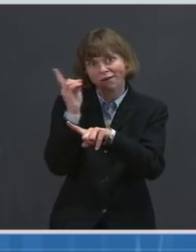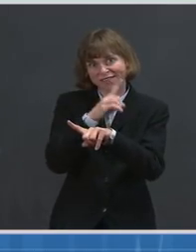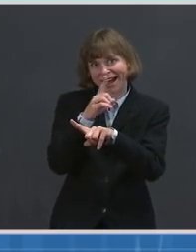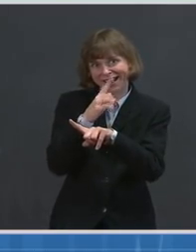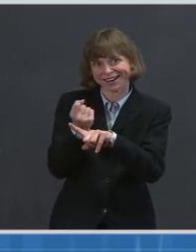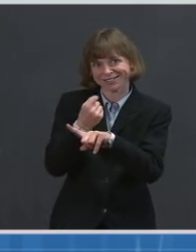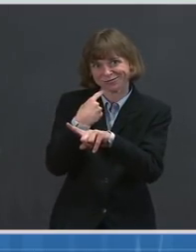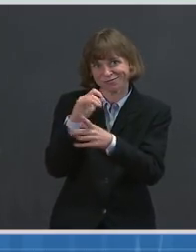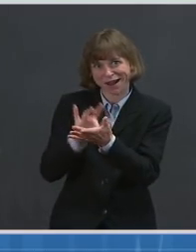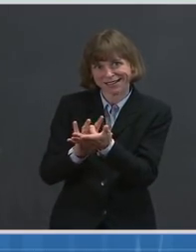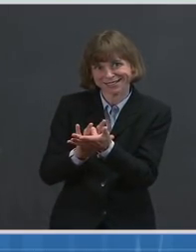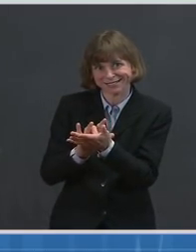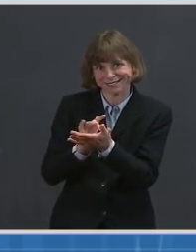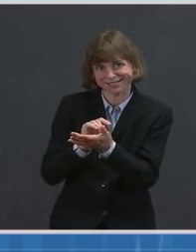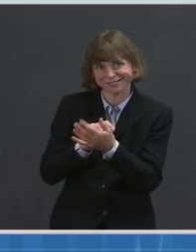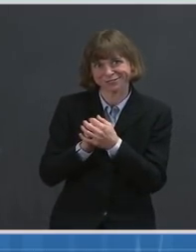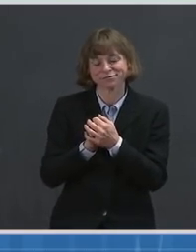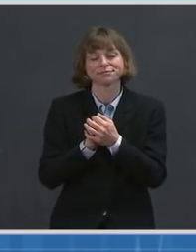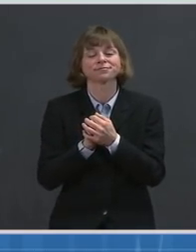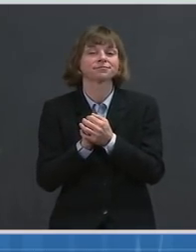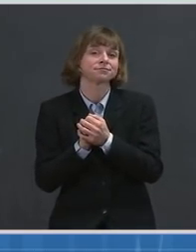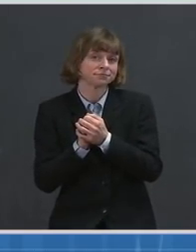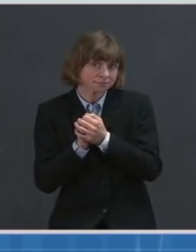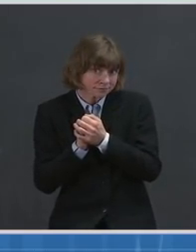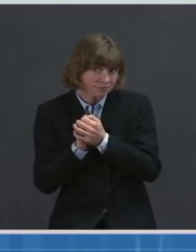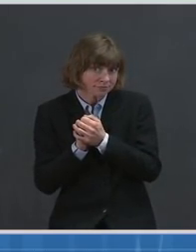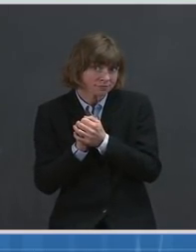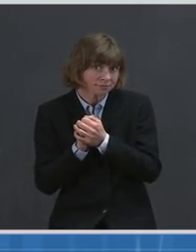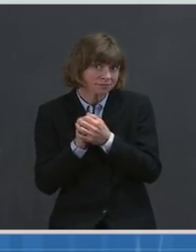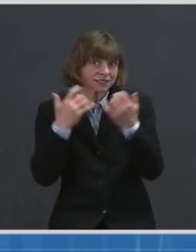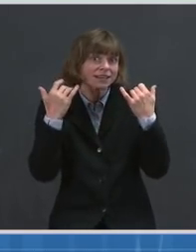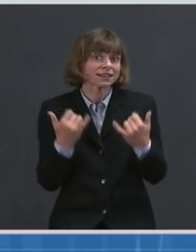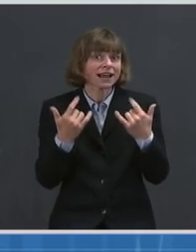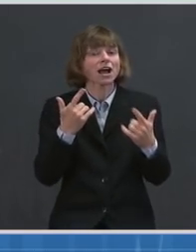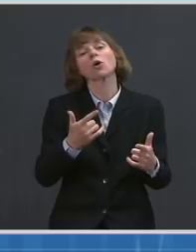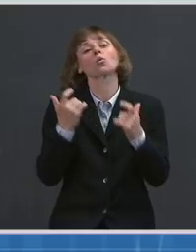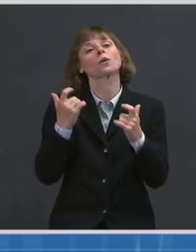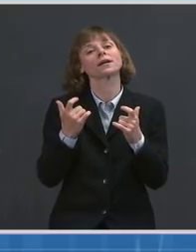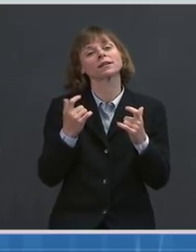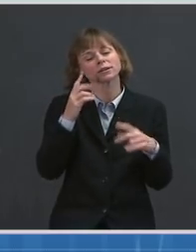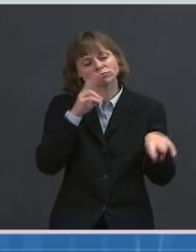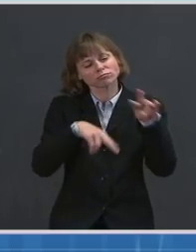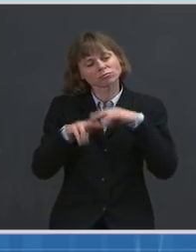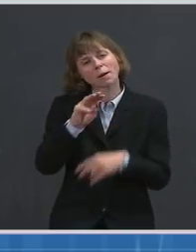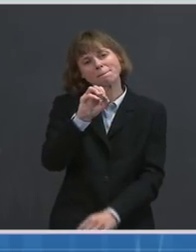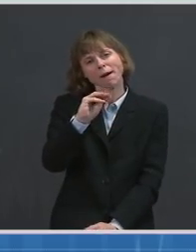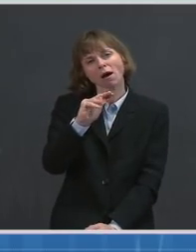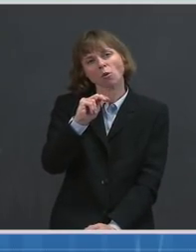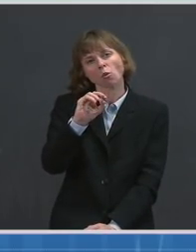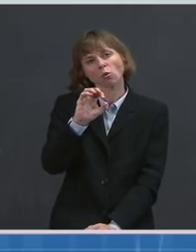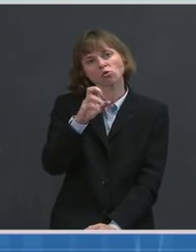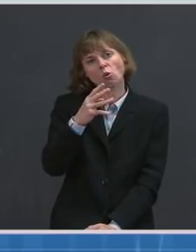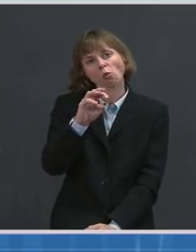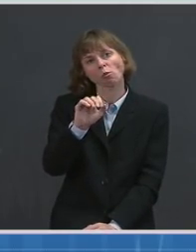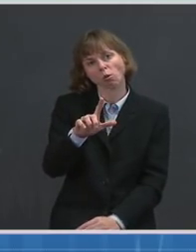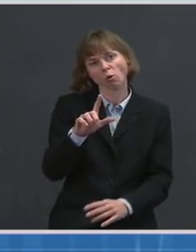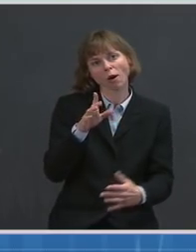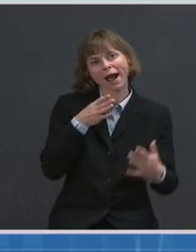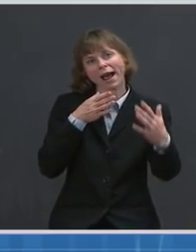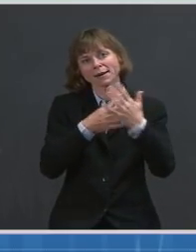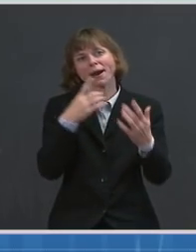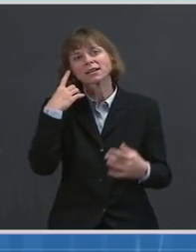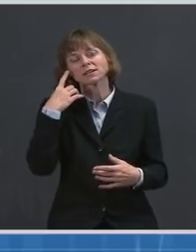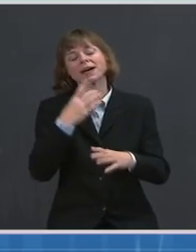Next slide. Very quickly now, looking at monoclonal antibodies for COVID-19 prevention